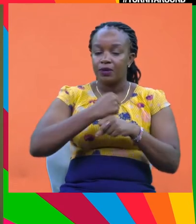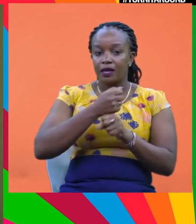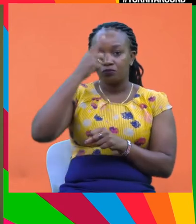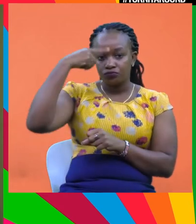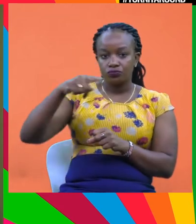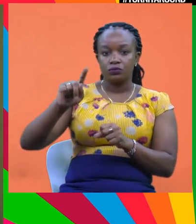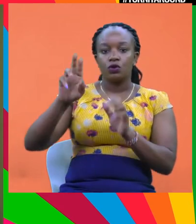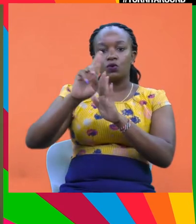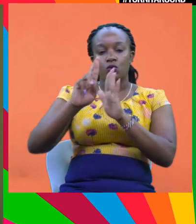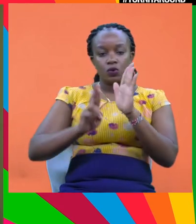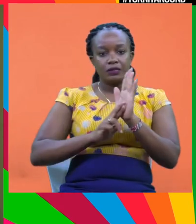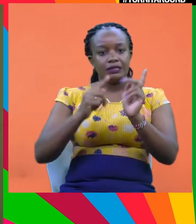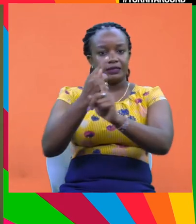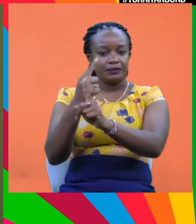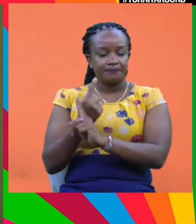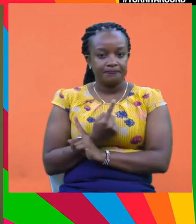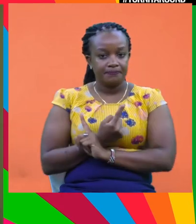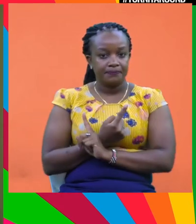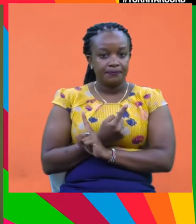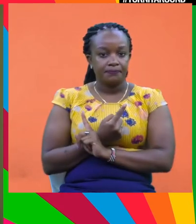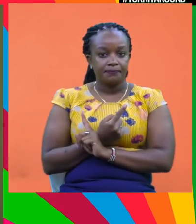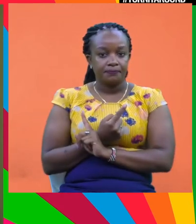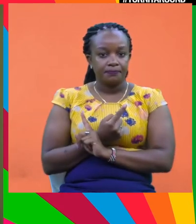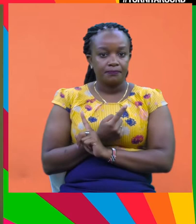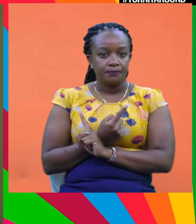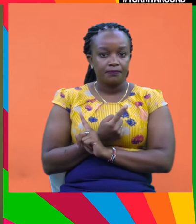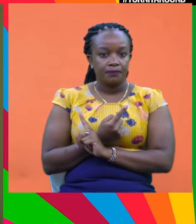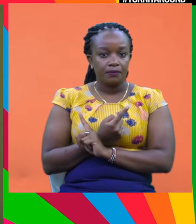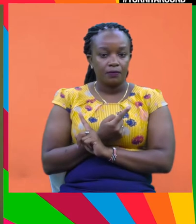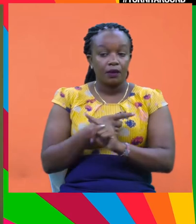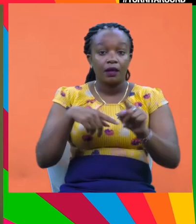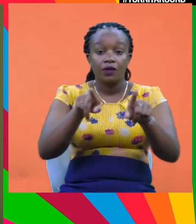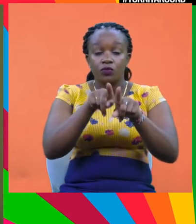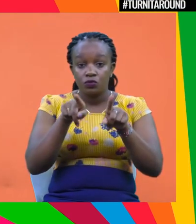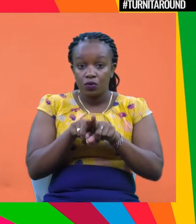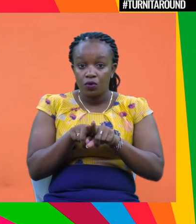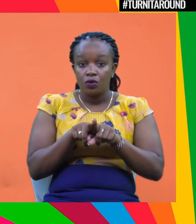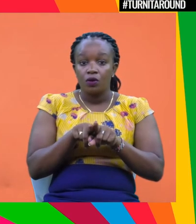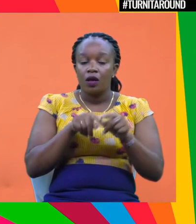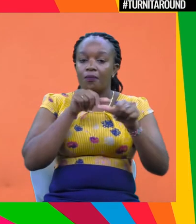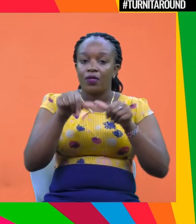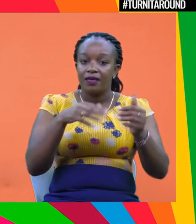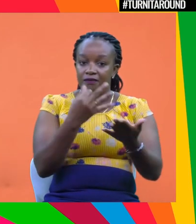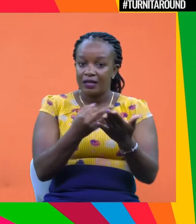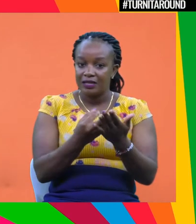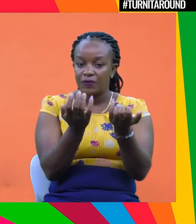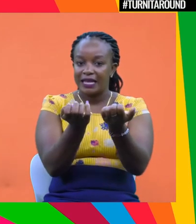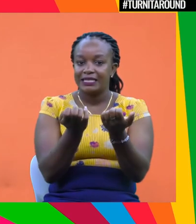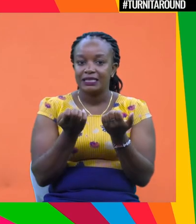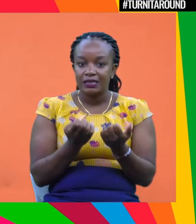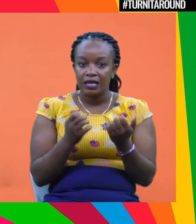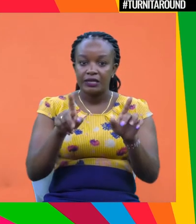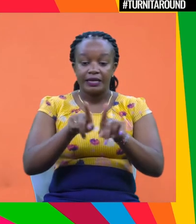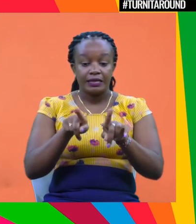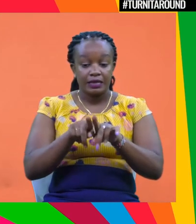game, make regulations, etc. set standards. But given the magnitude of the financing needs, and